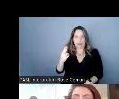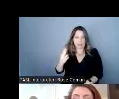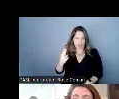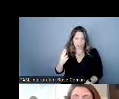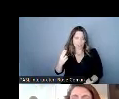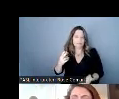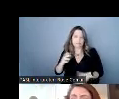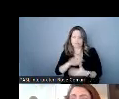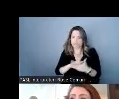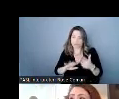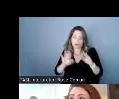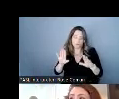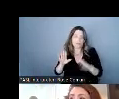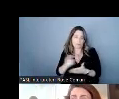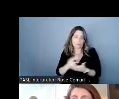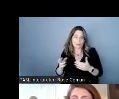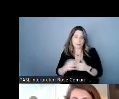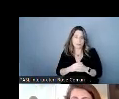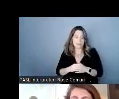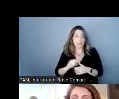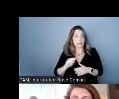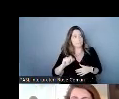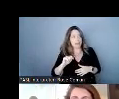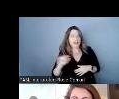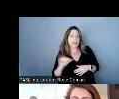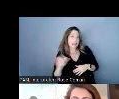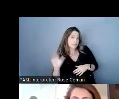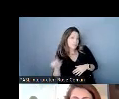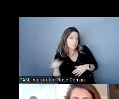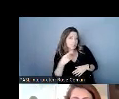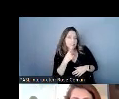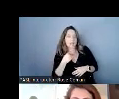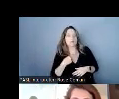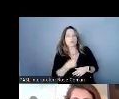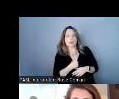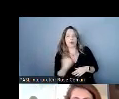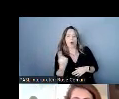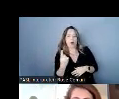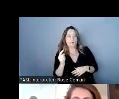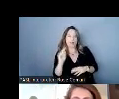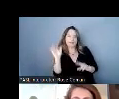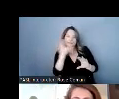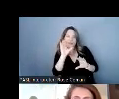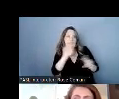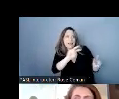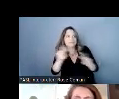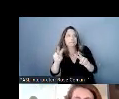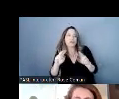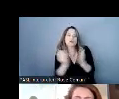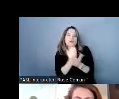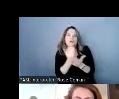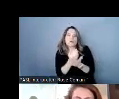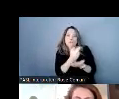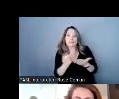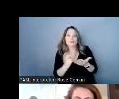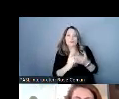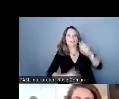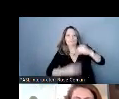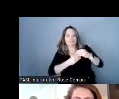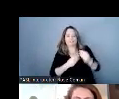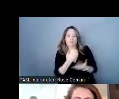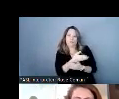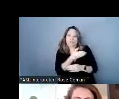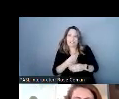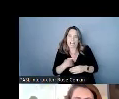resources and like christina said we're always on the lookout for new resources to share them with our users so if anybody